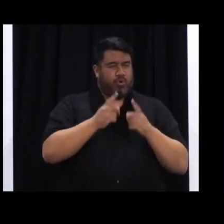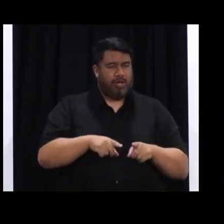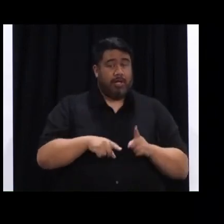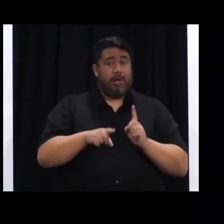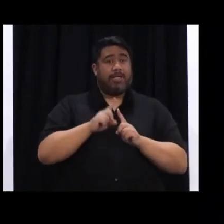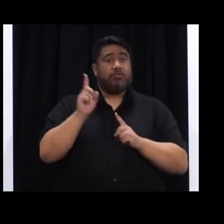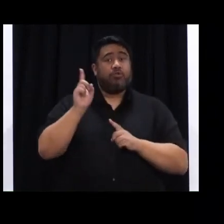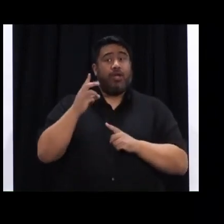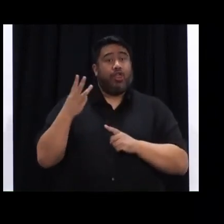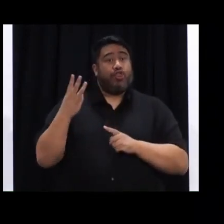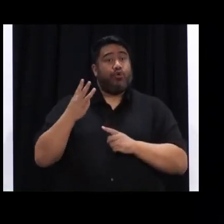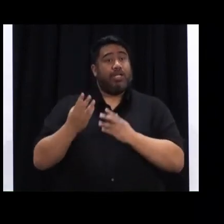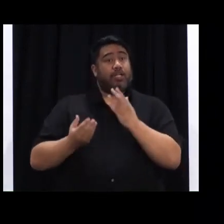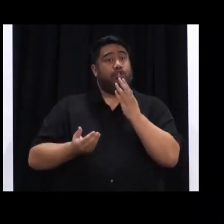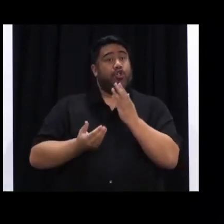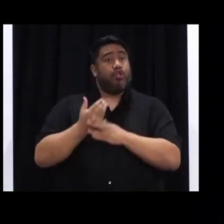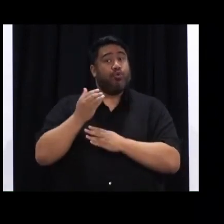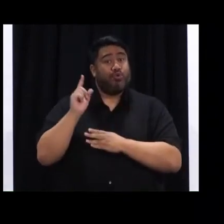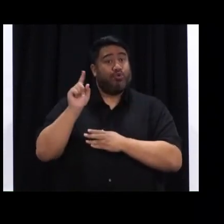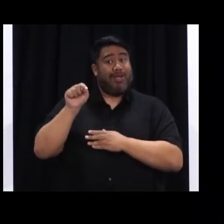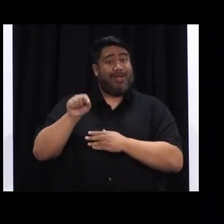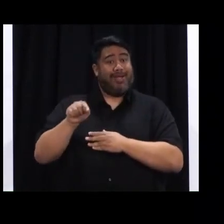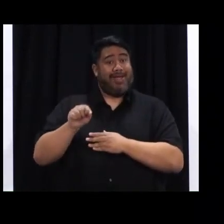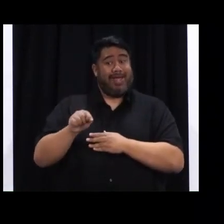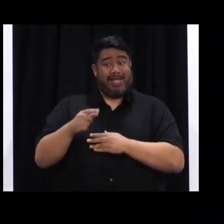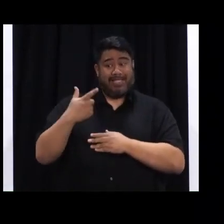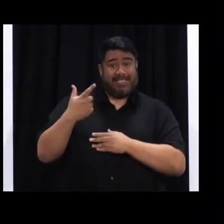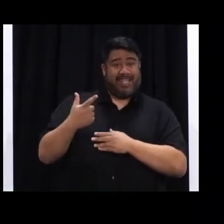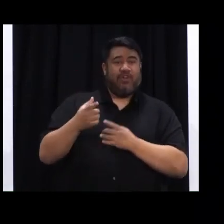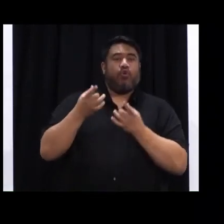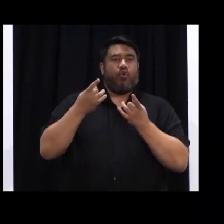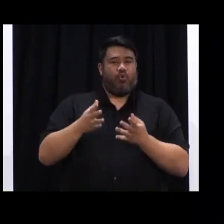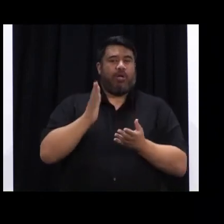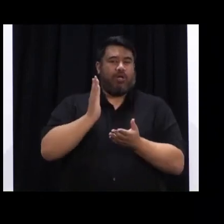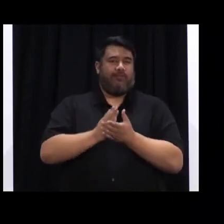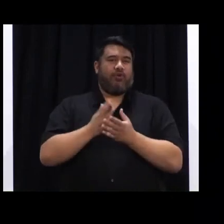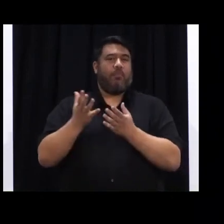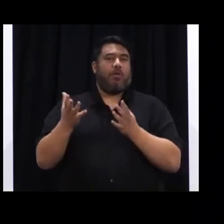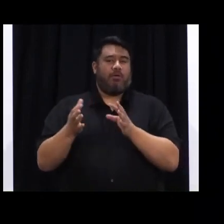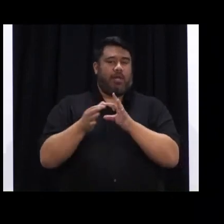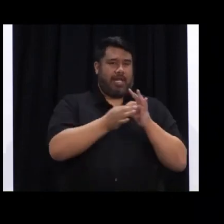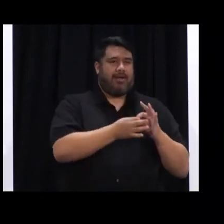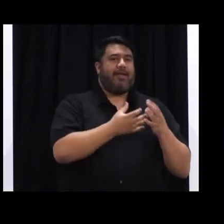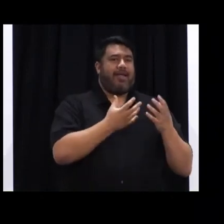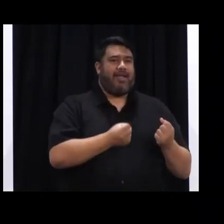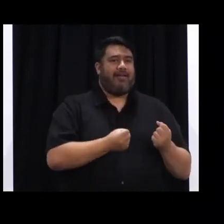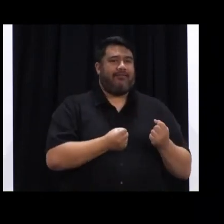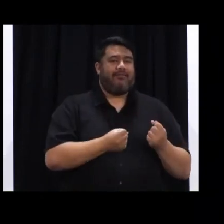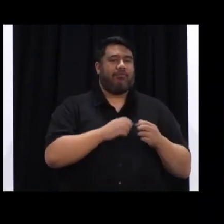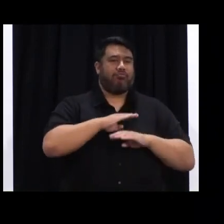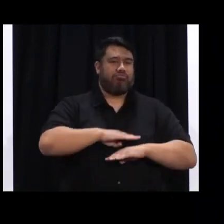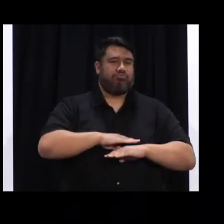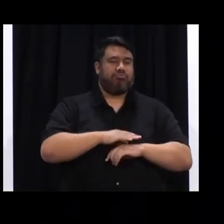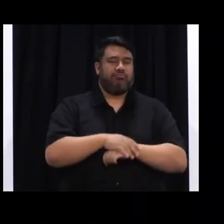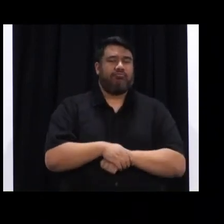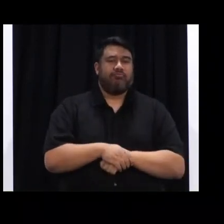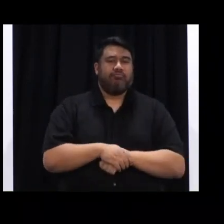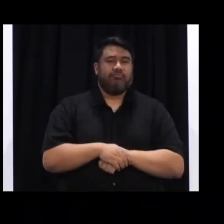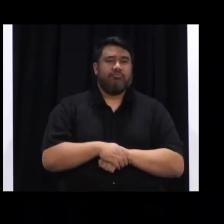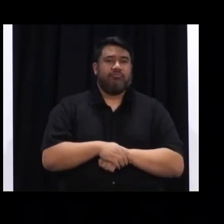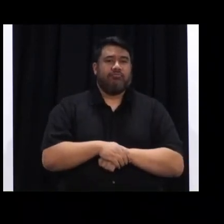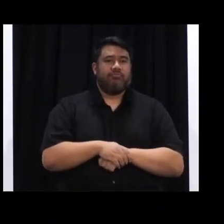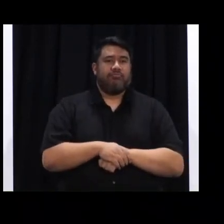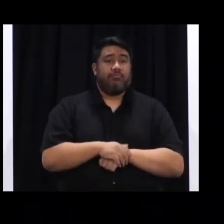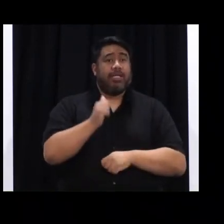And of the 13 new cases today, over half have already had those links made to the current outbreak. On